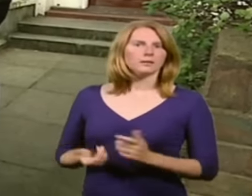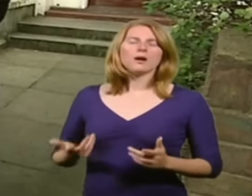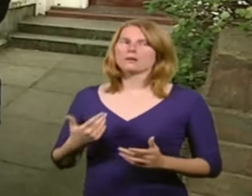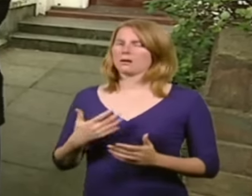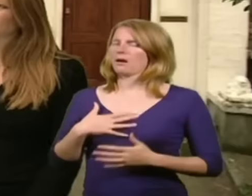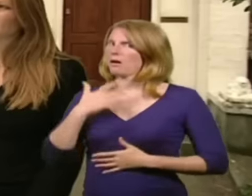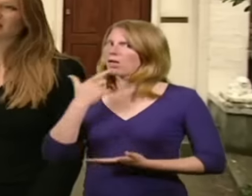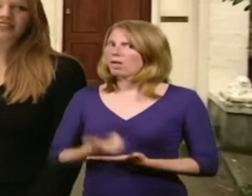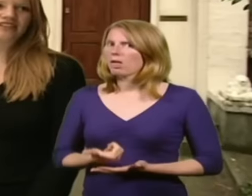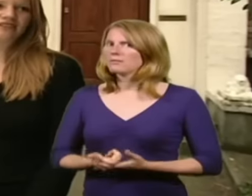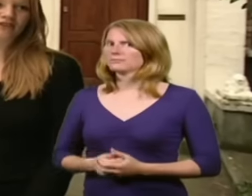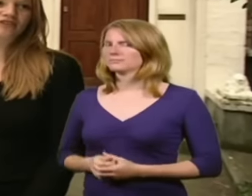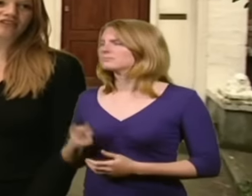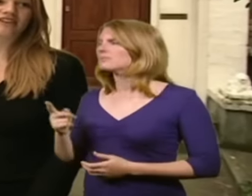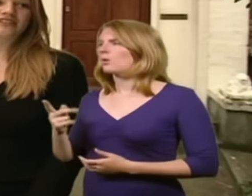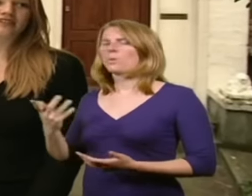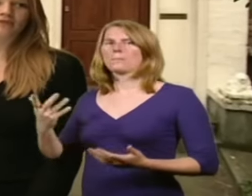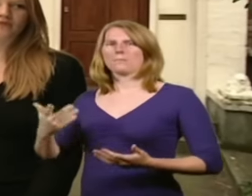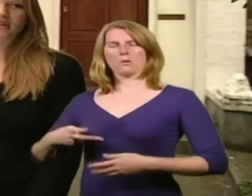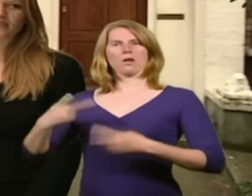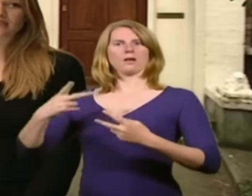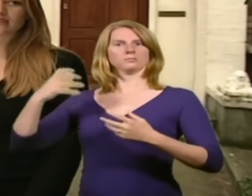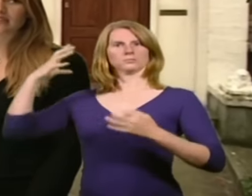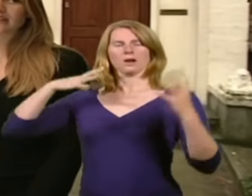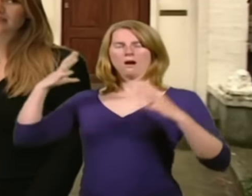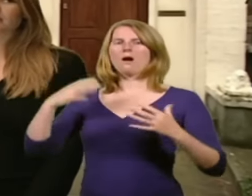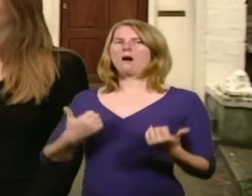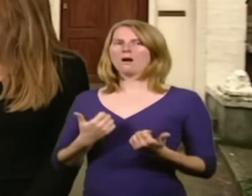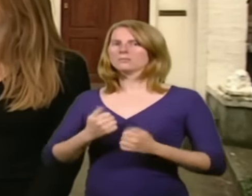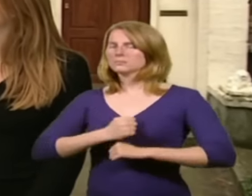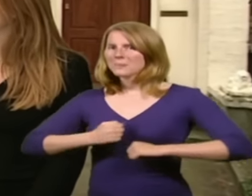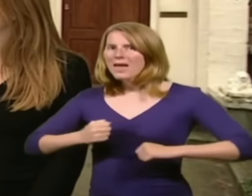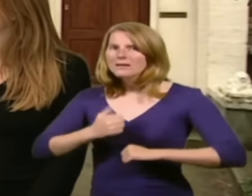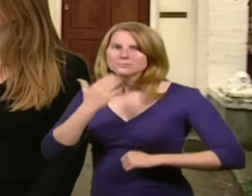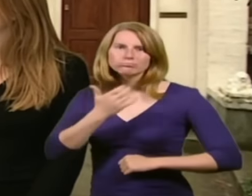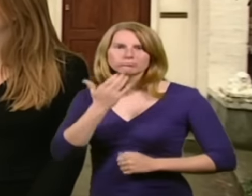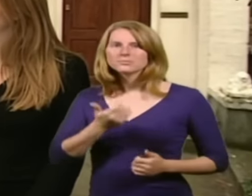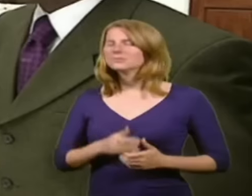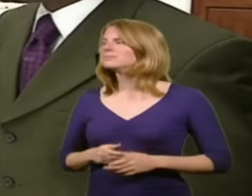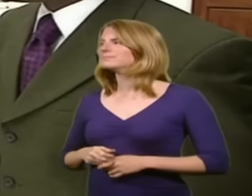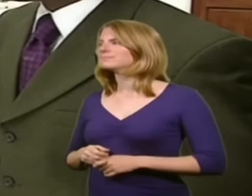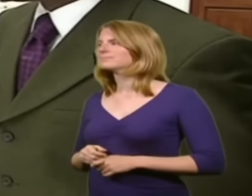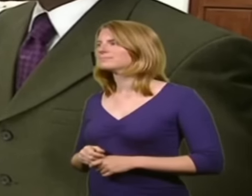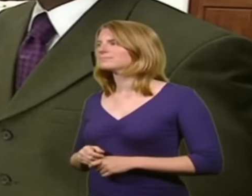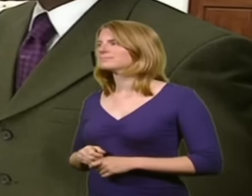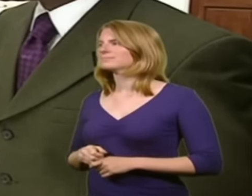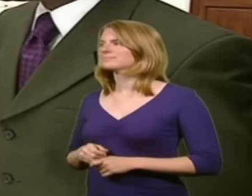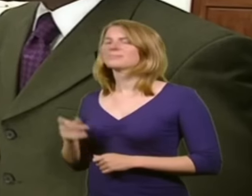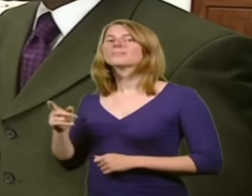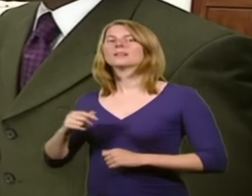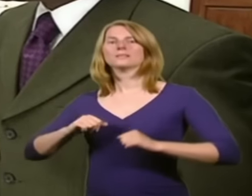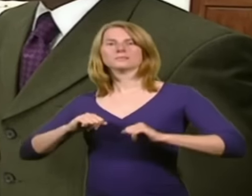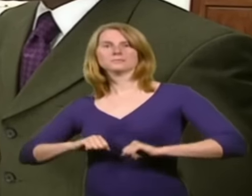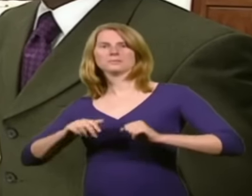I'm amazed. It's a lot lighter. feels a lot lighter and more spacious. It's opened up a lot, definitely. Yeah. The